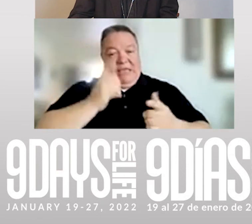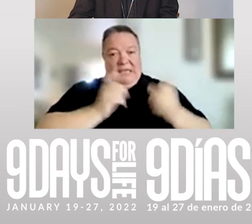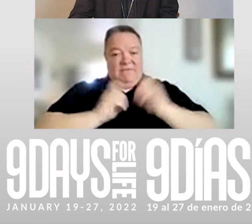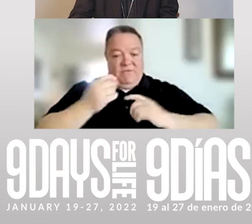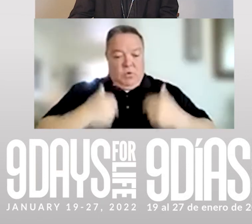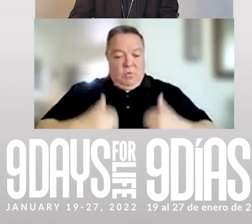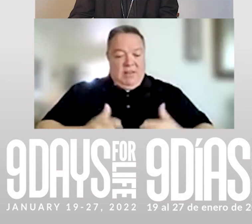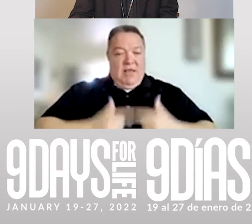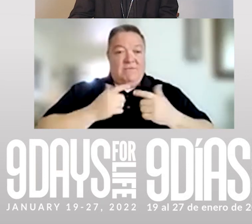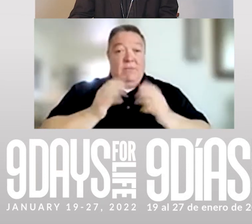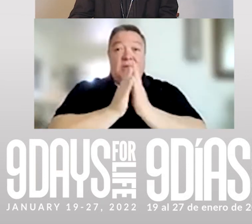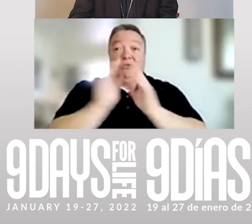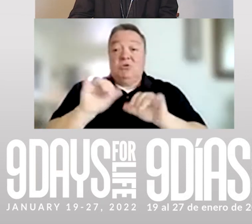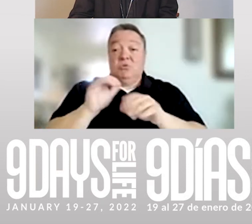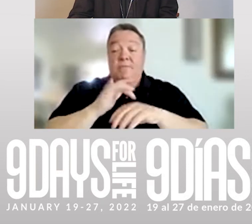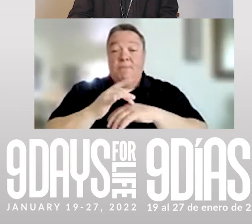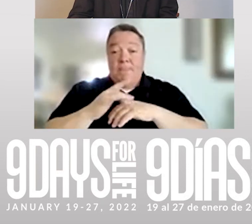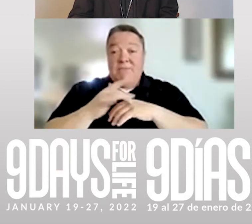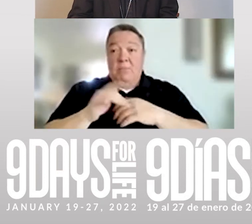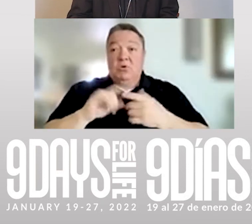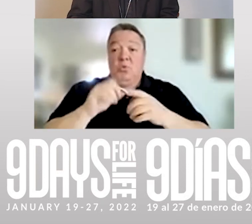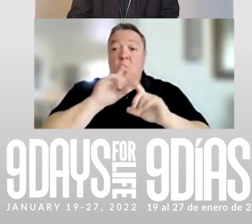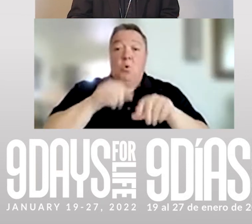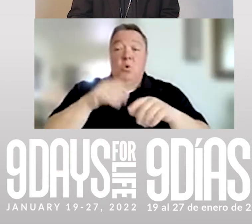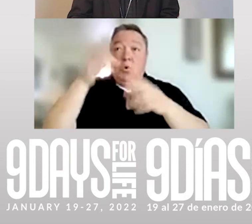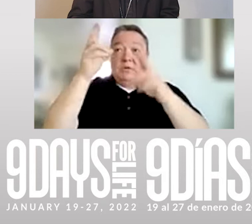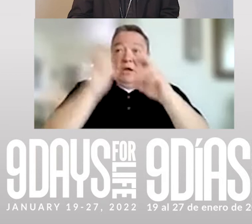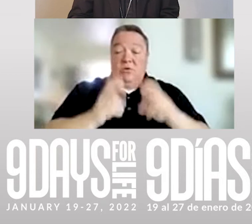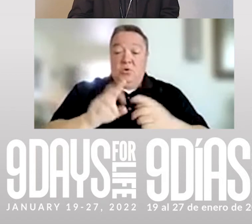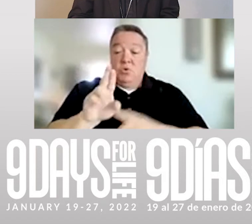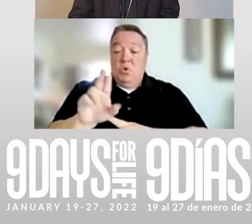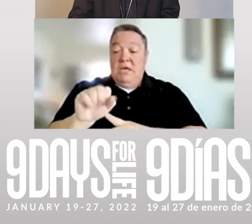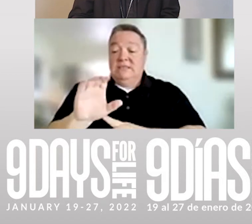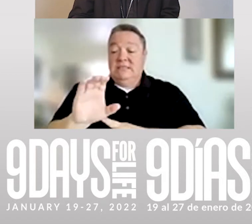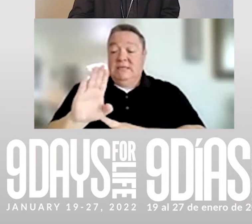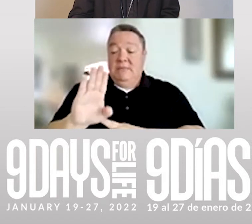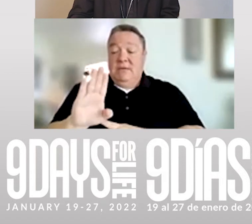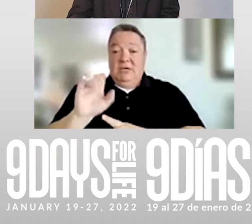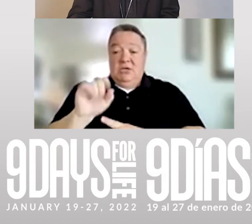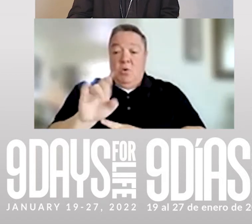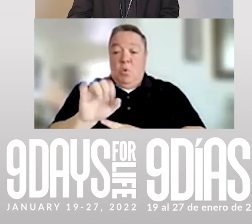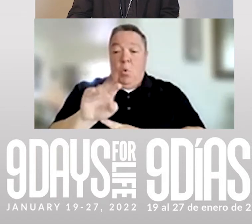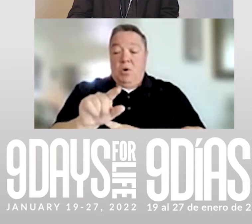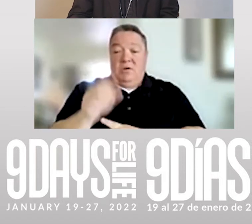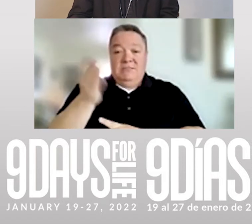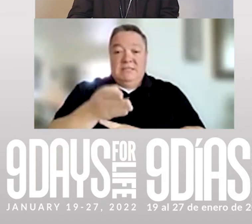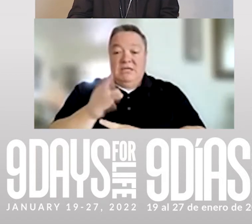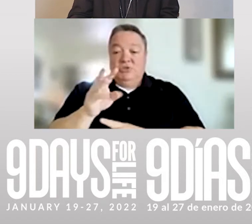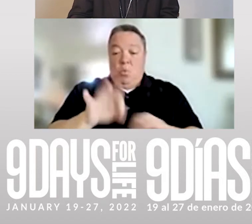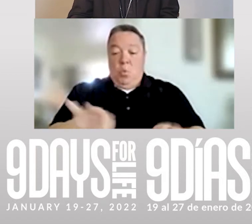is also available to order or download at usccb.org slash worth